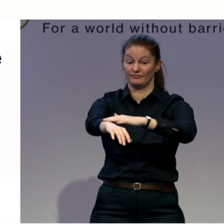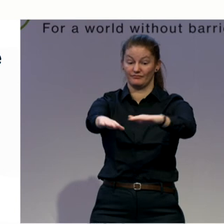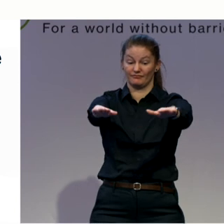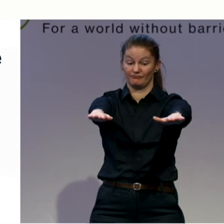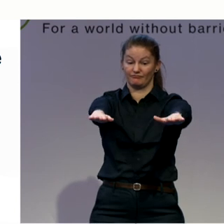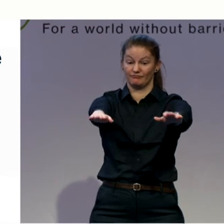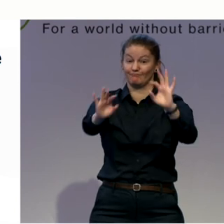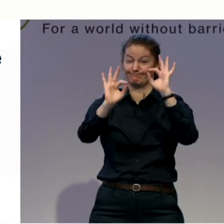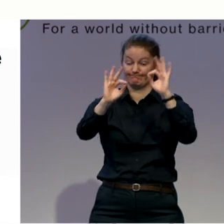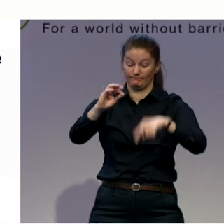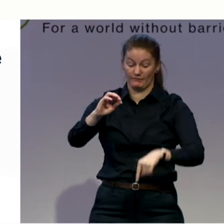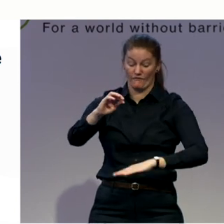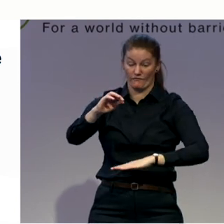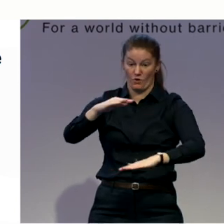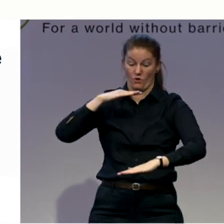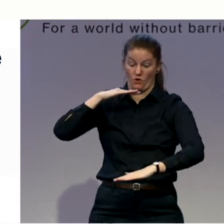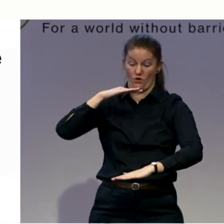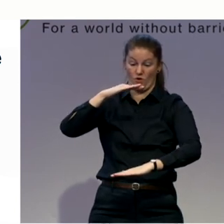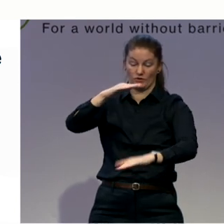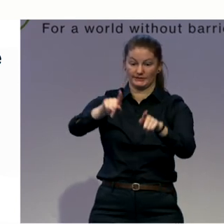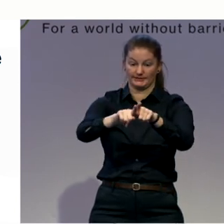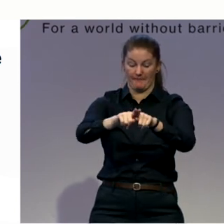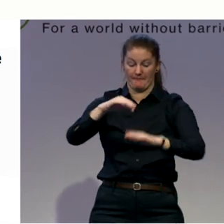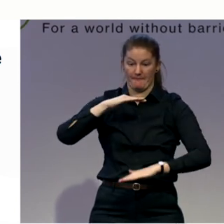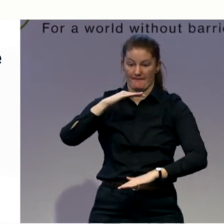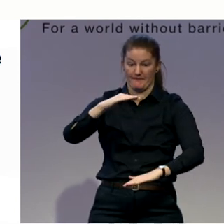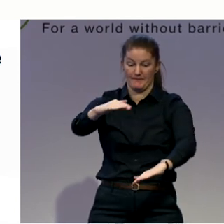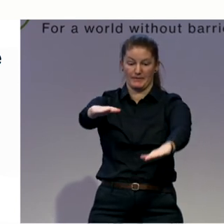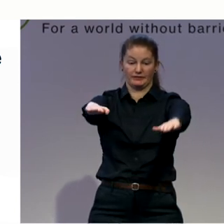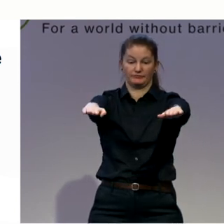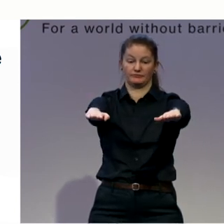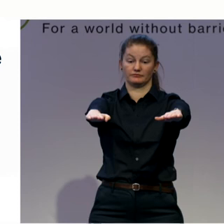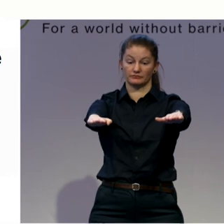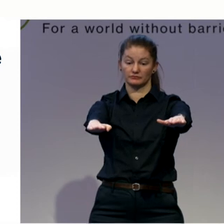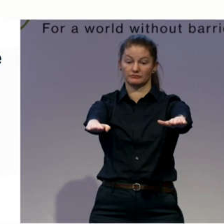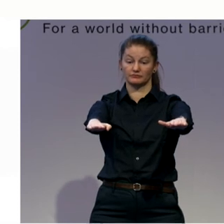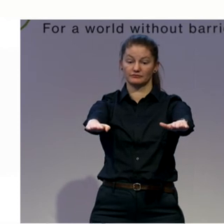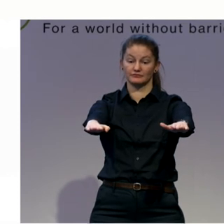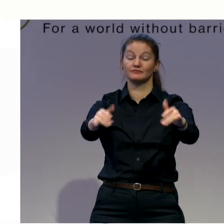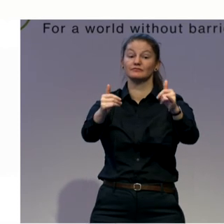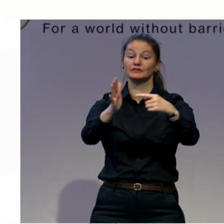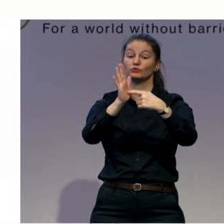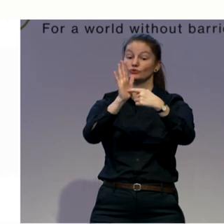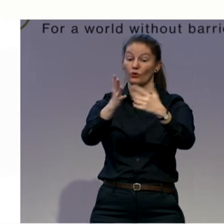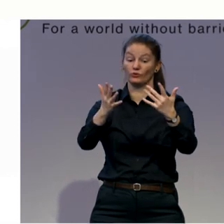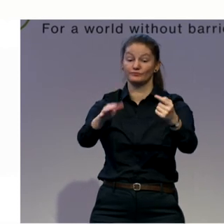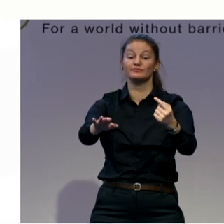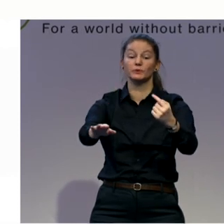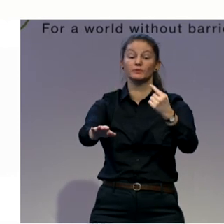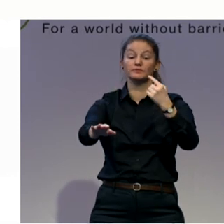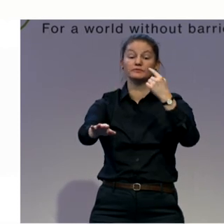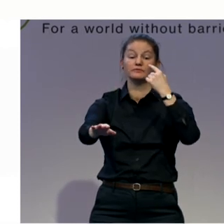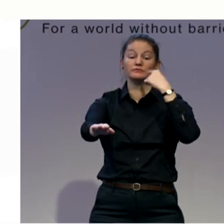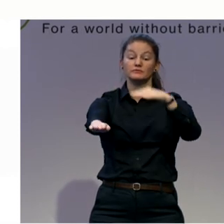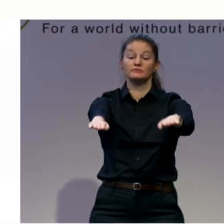or the ceiling. It doesn't matter. So with inhale. inhale, move your arms forward and